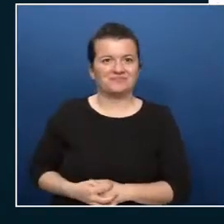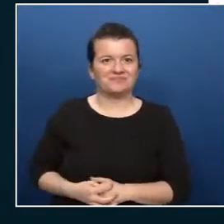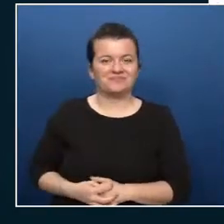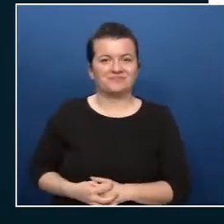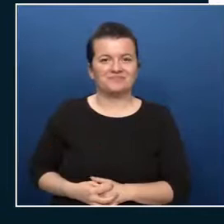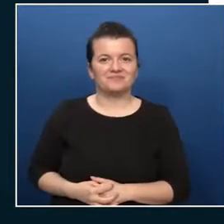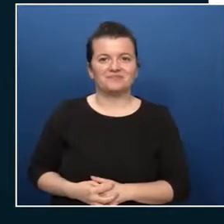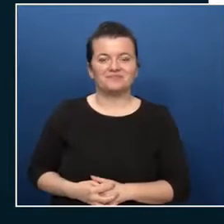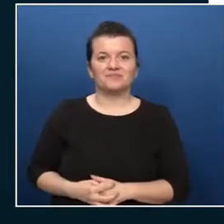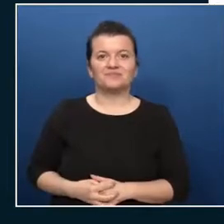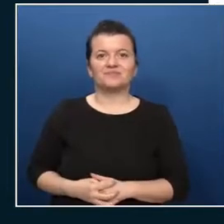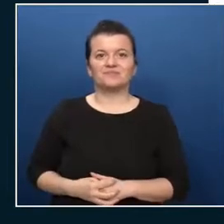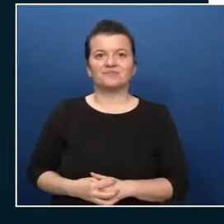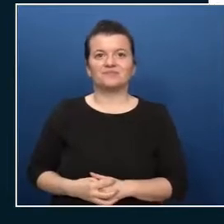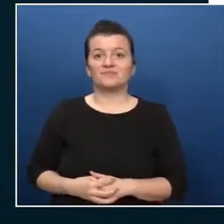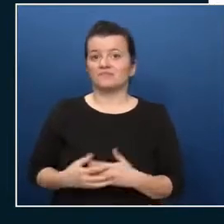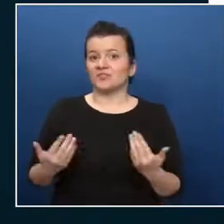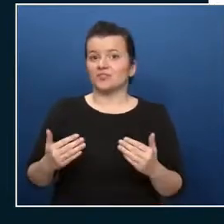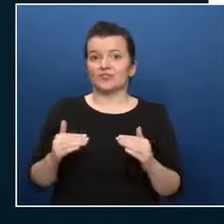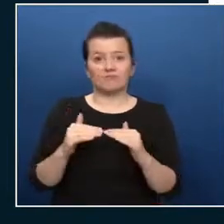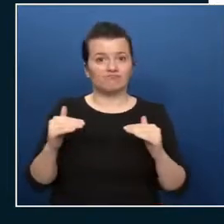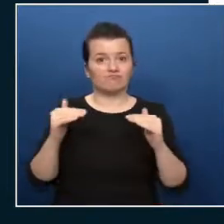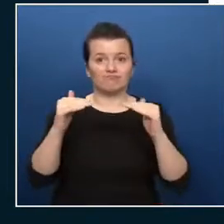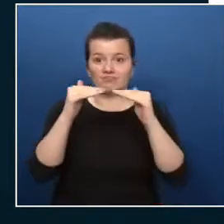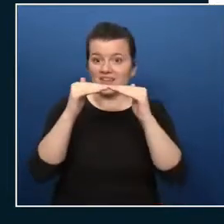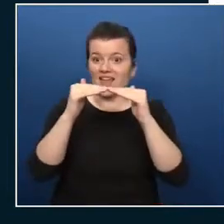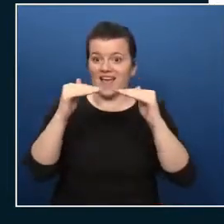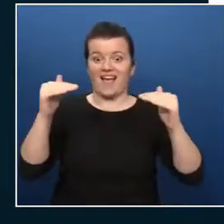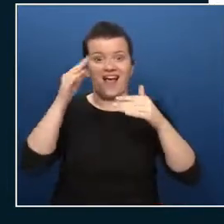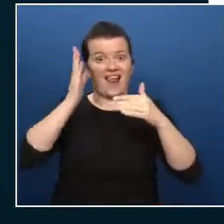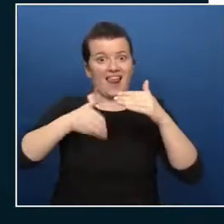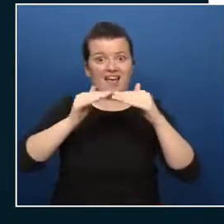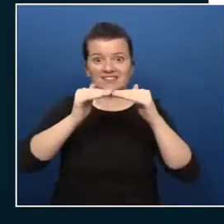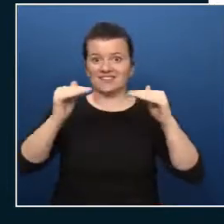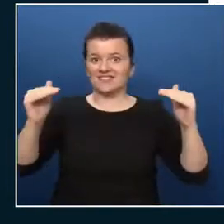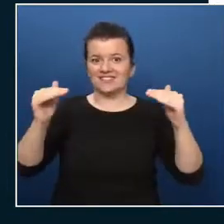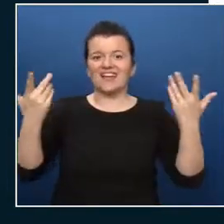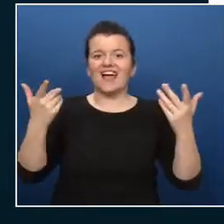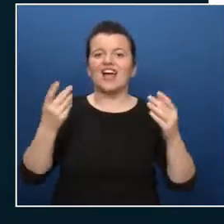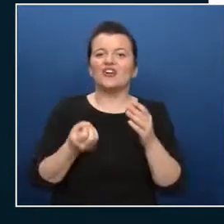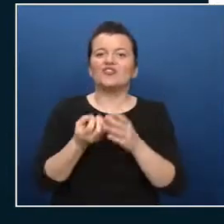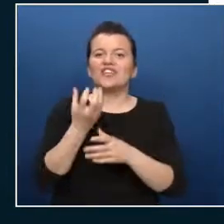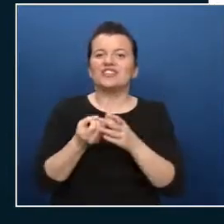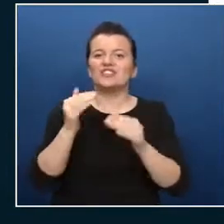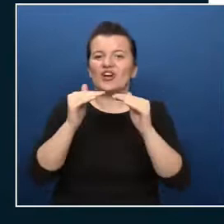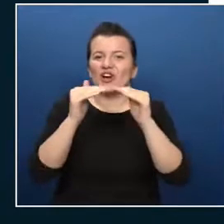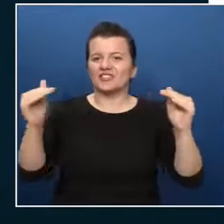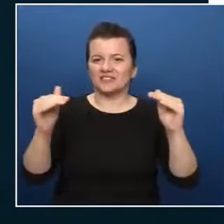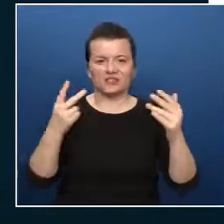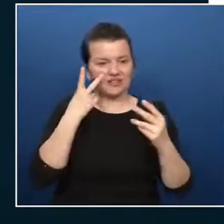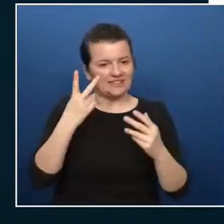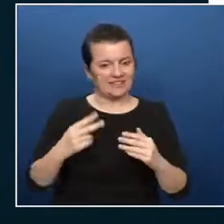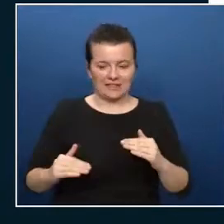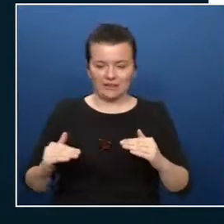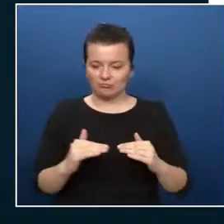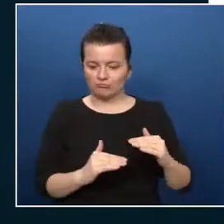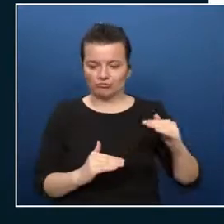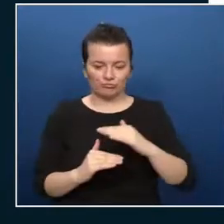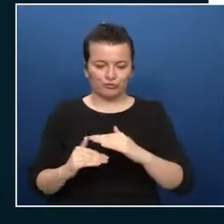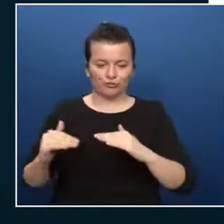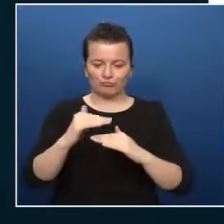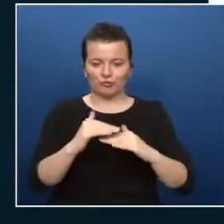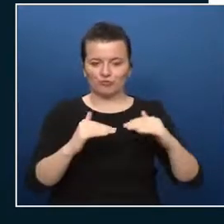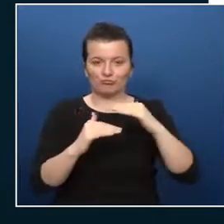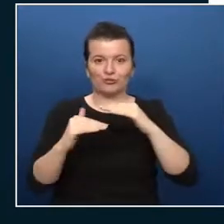so what's the last layer resources so we looked at the design recipe and the actual baking so adding the